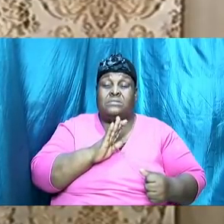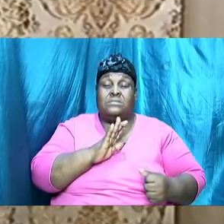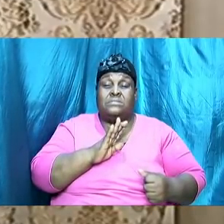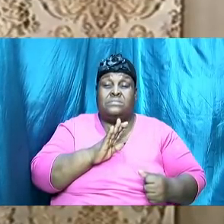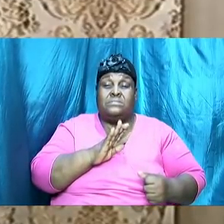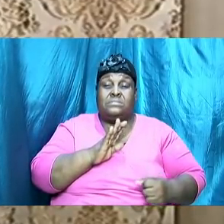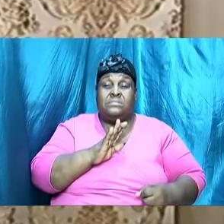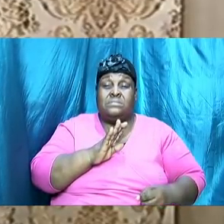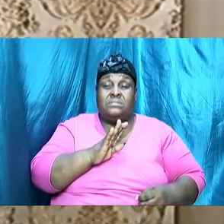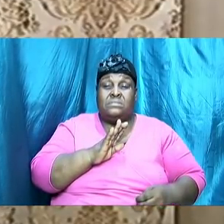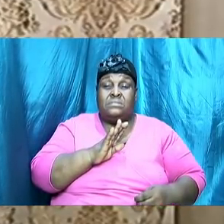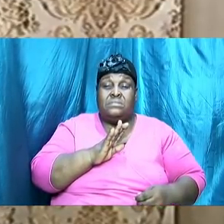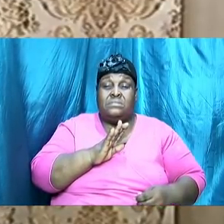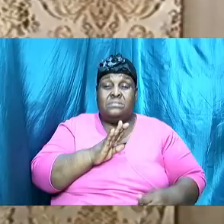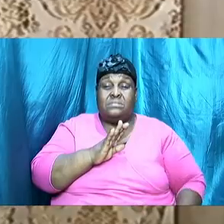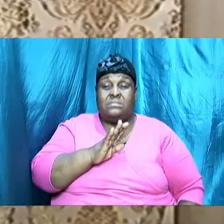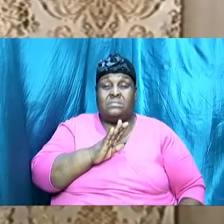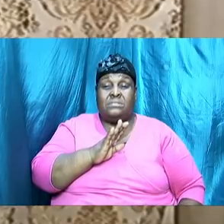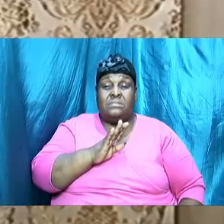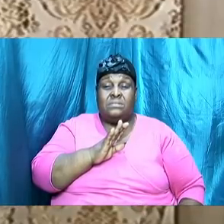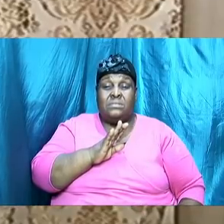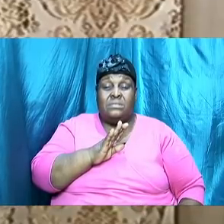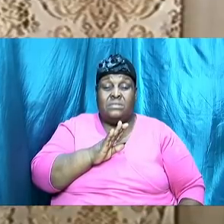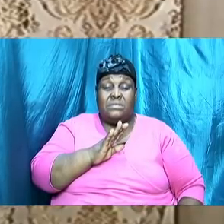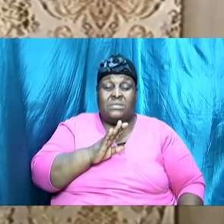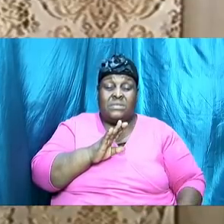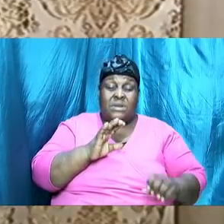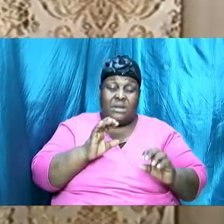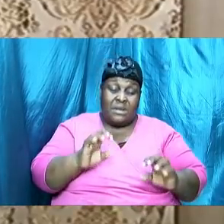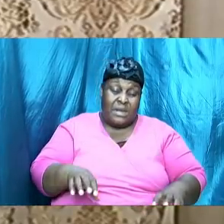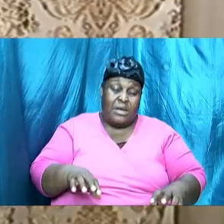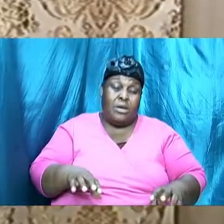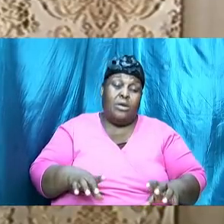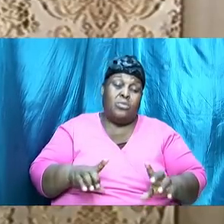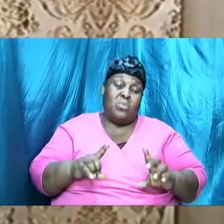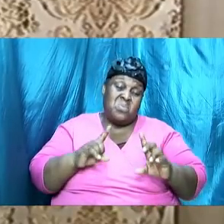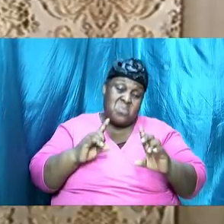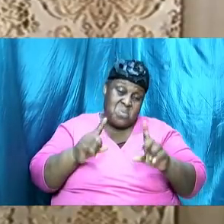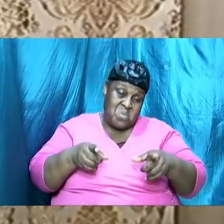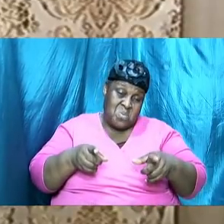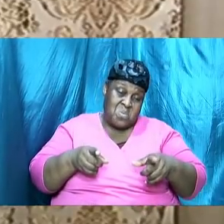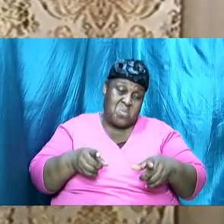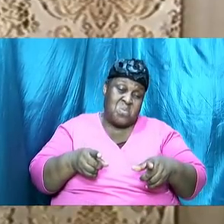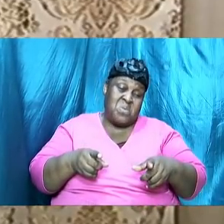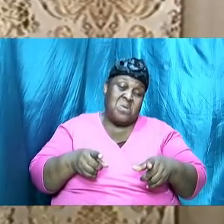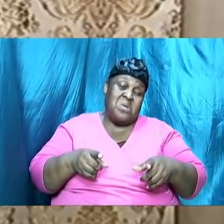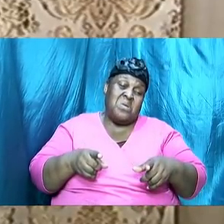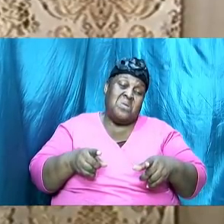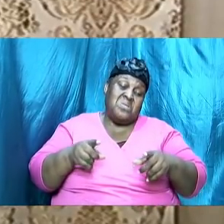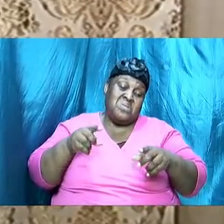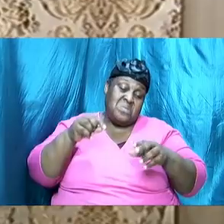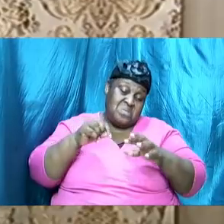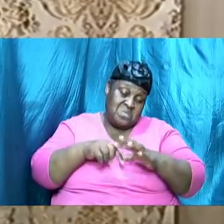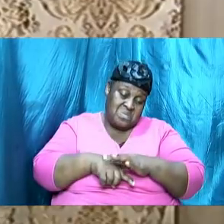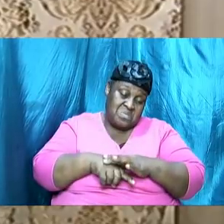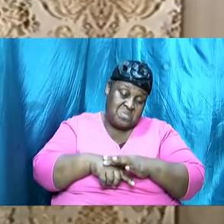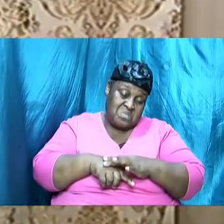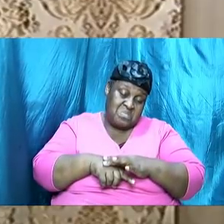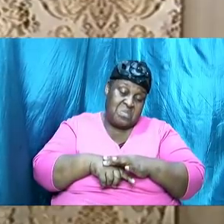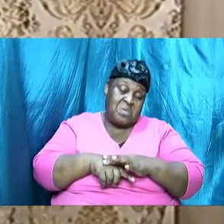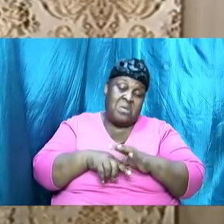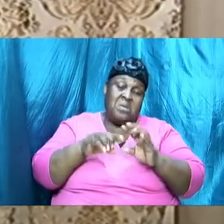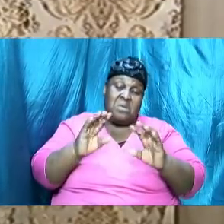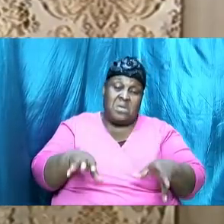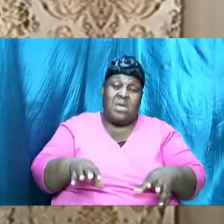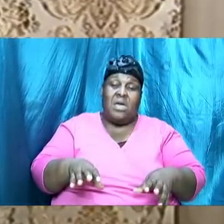it can go south it can go down it can